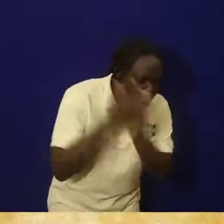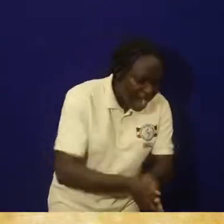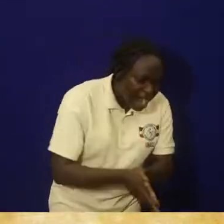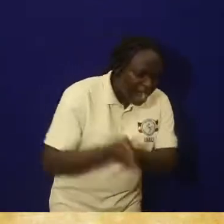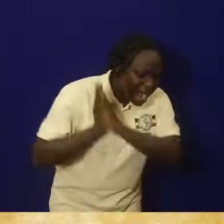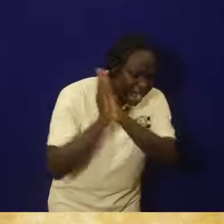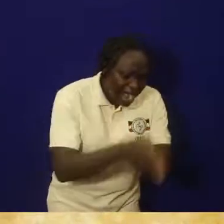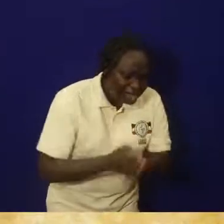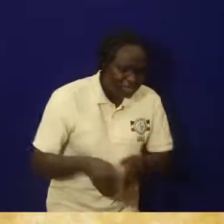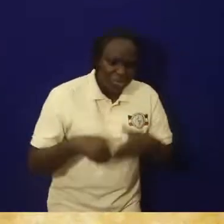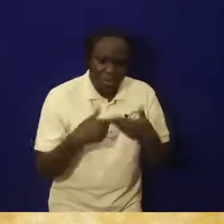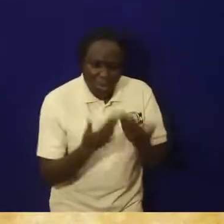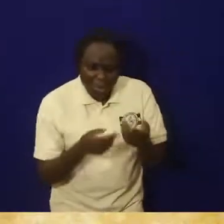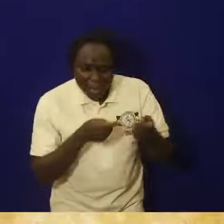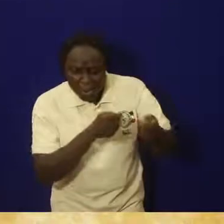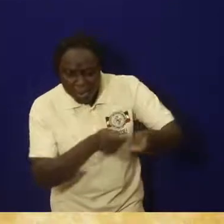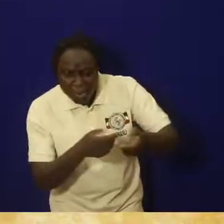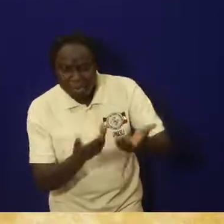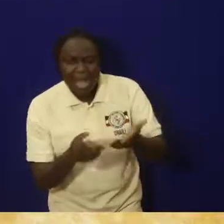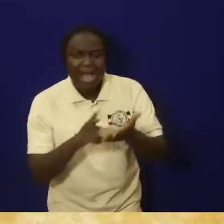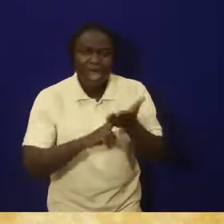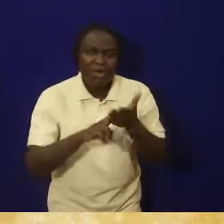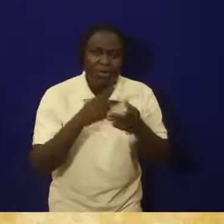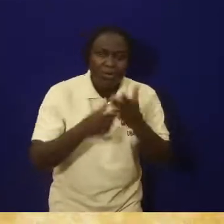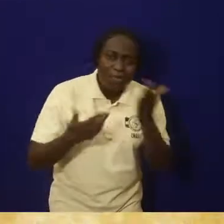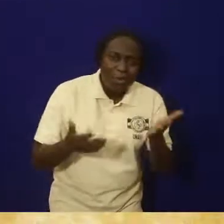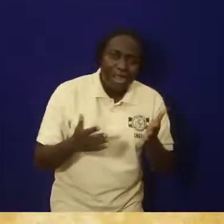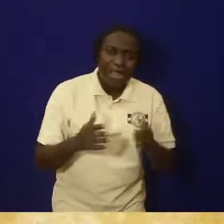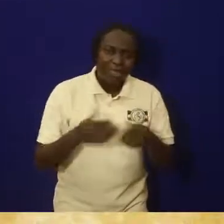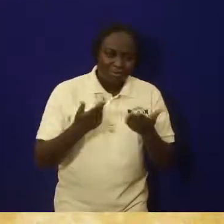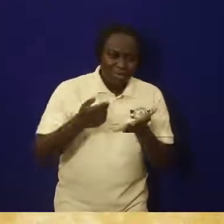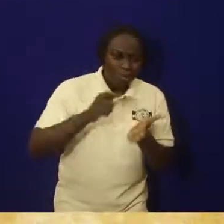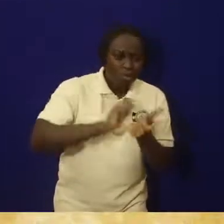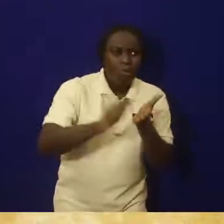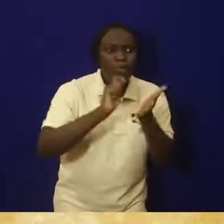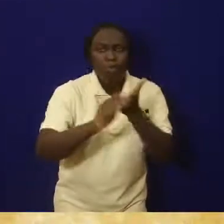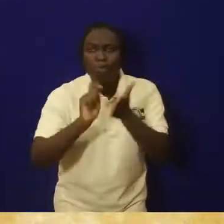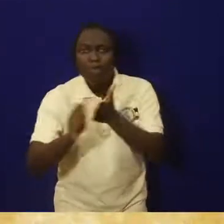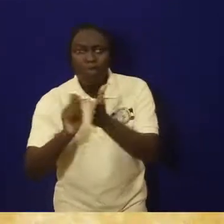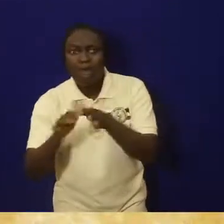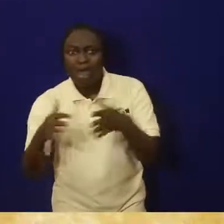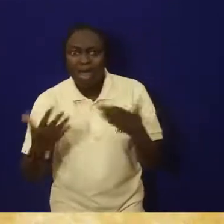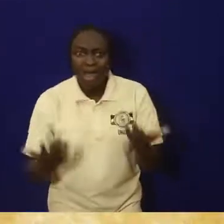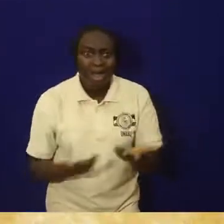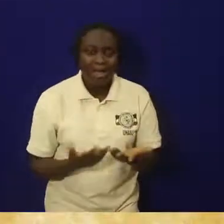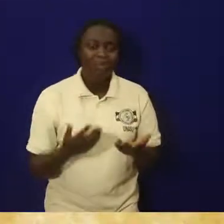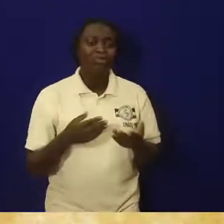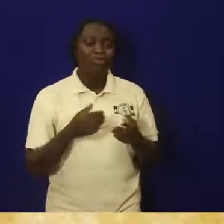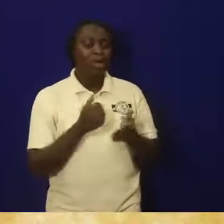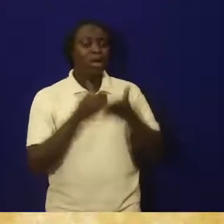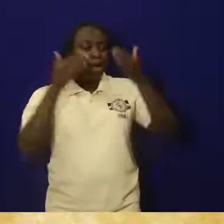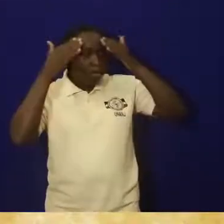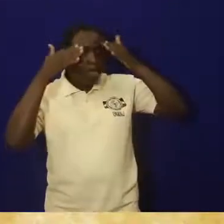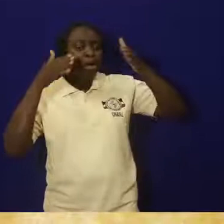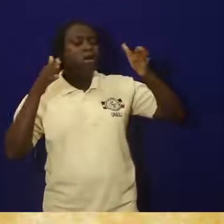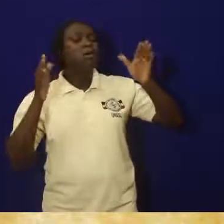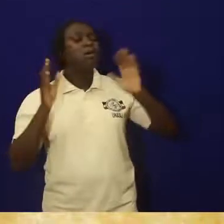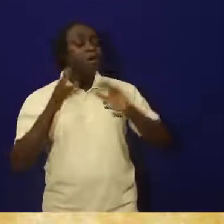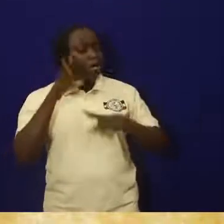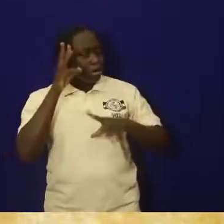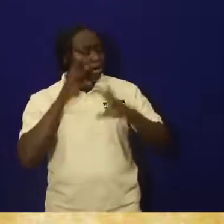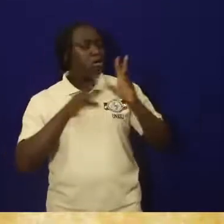look at their writings and learn about those societies.